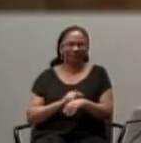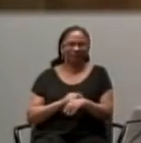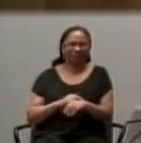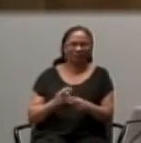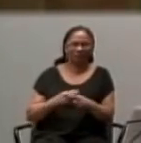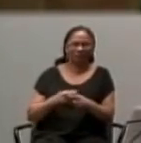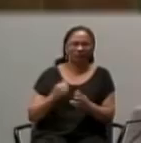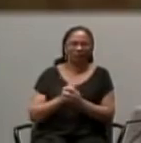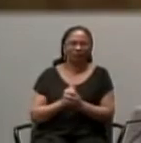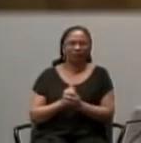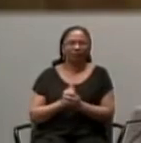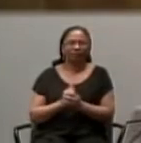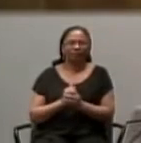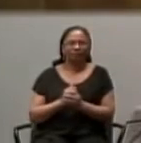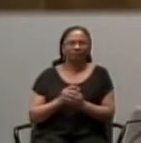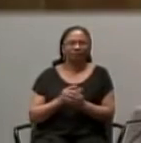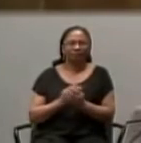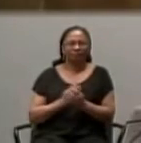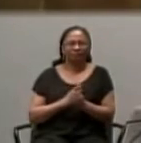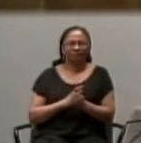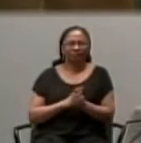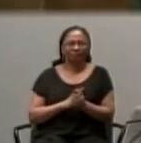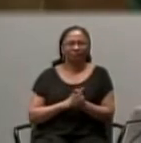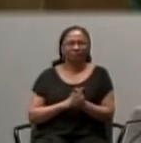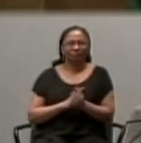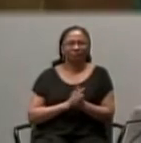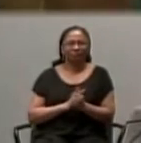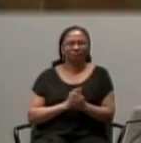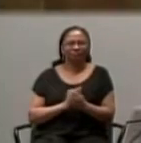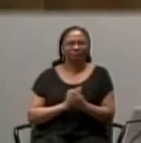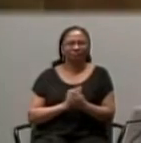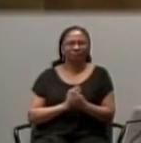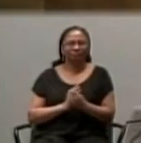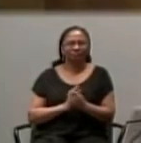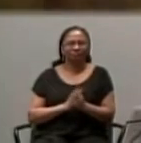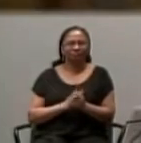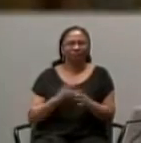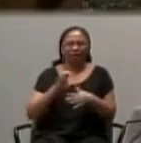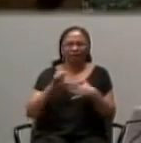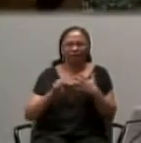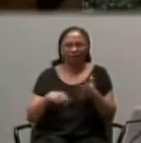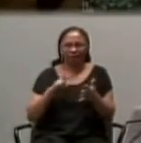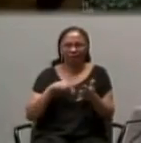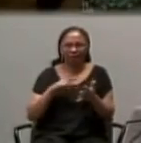very quickly, So we can't plunge, The rest of it. But at the end of it,